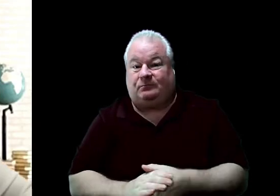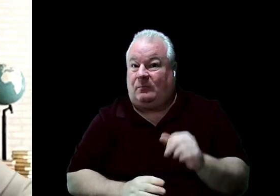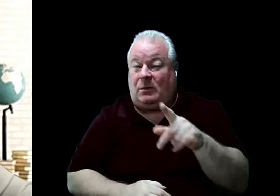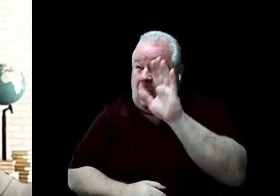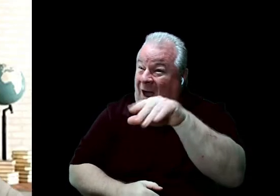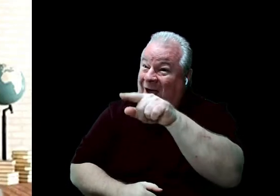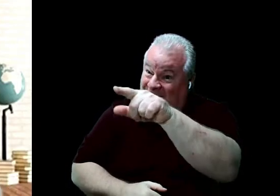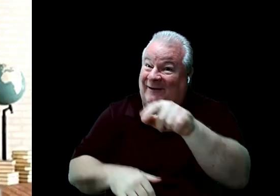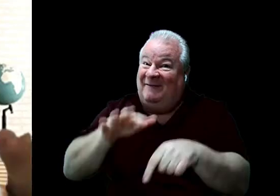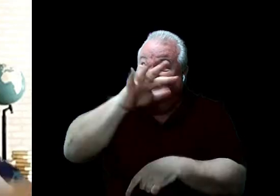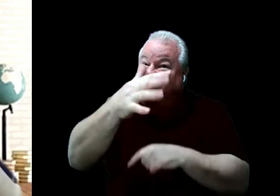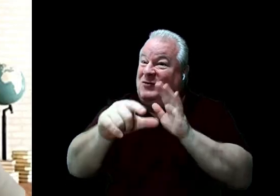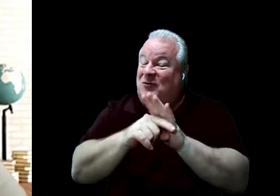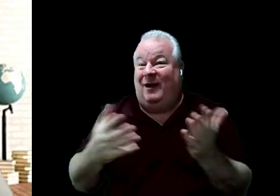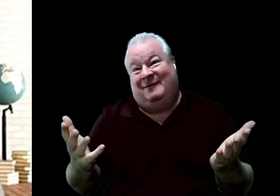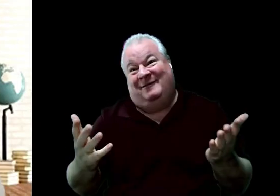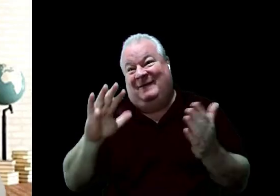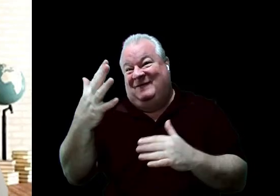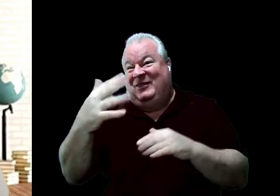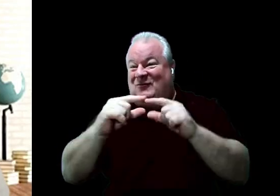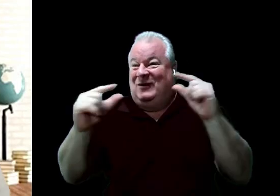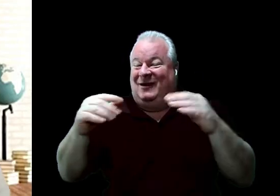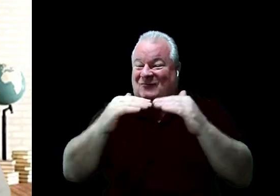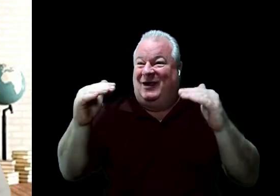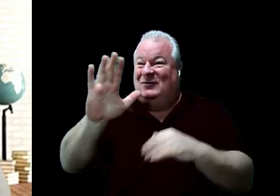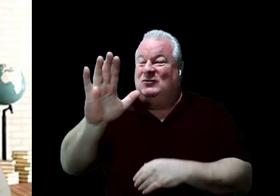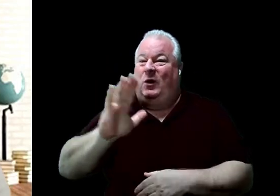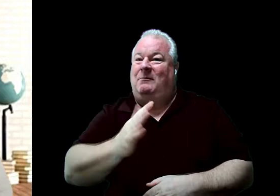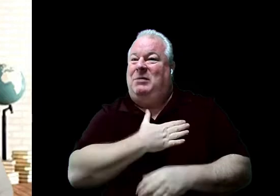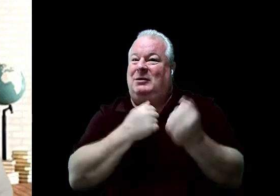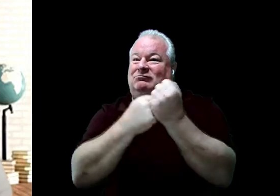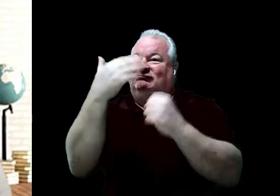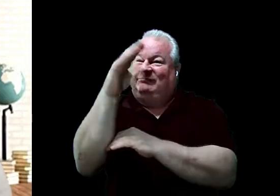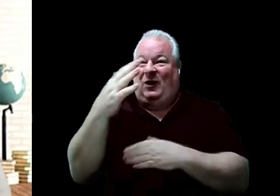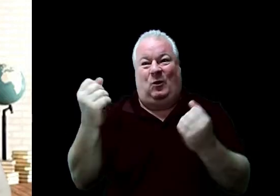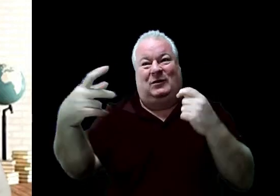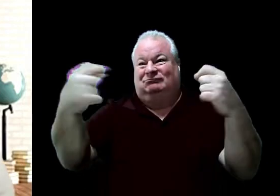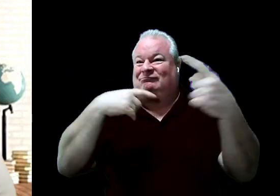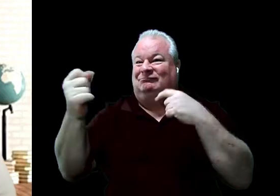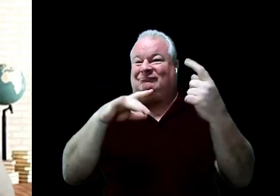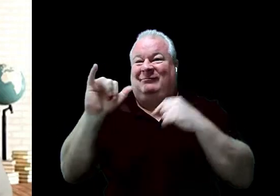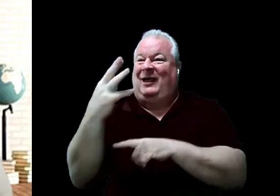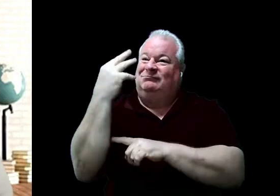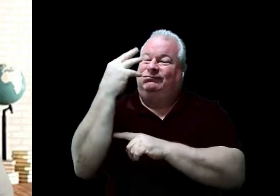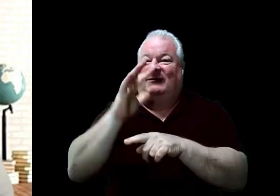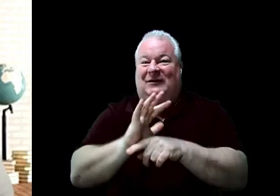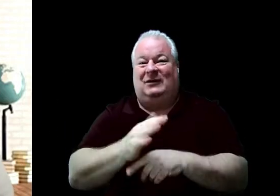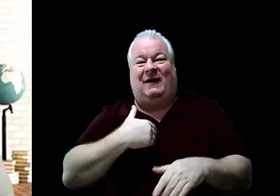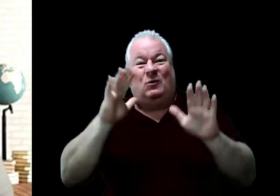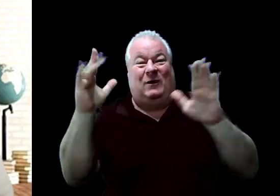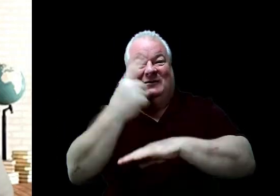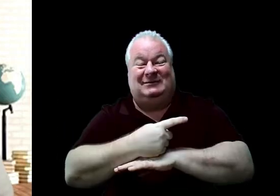Okay, fifth grade, still waiting for your Pledge of Allegiance video. That's it for today. Have a wonderful